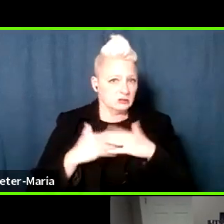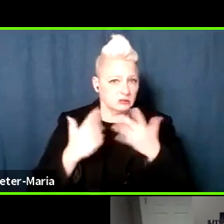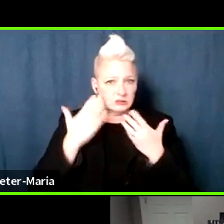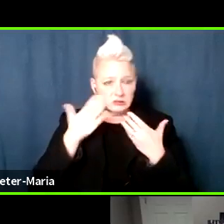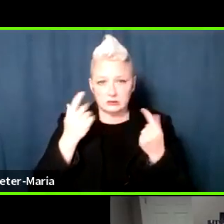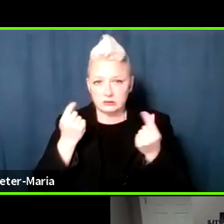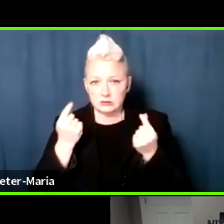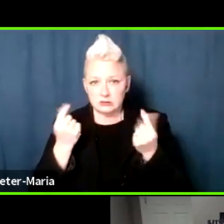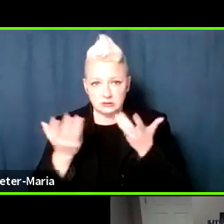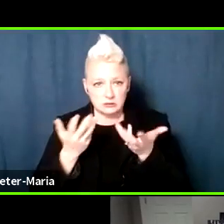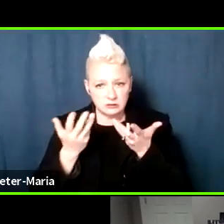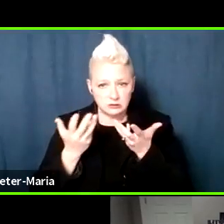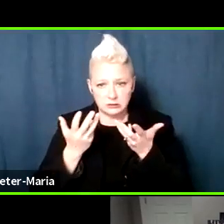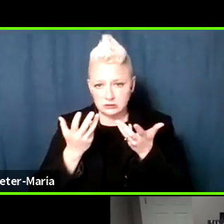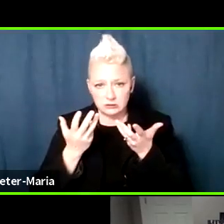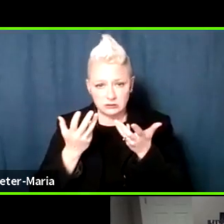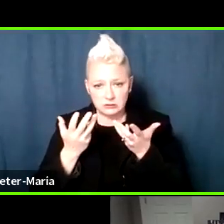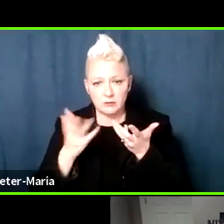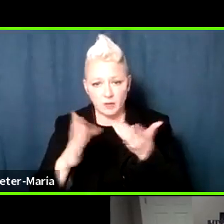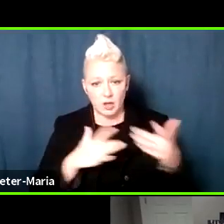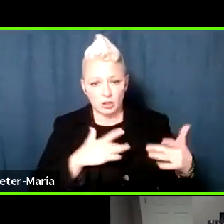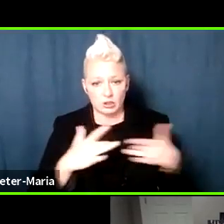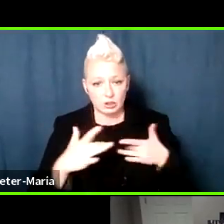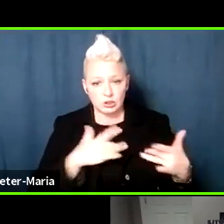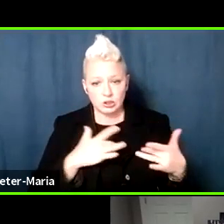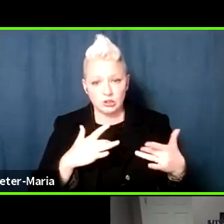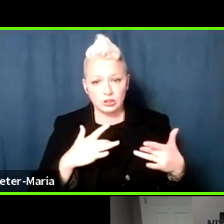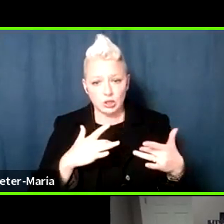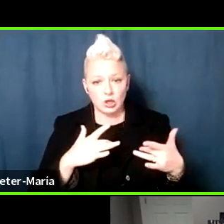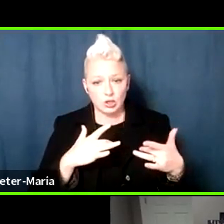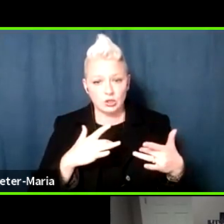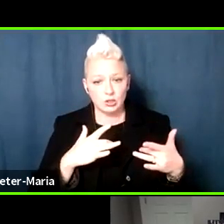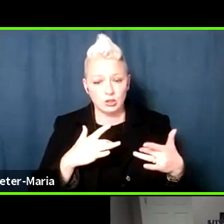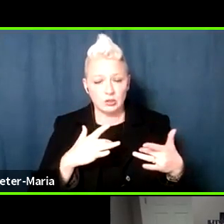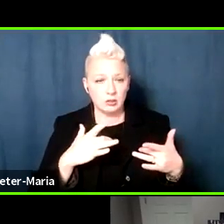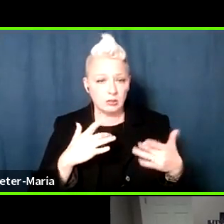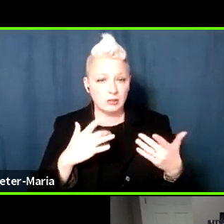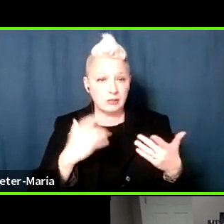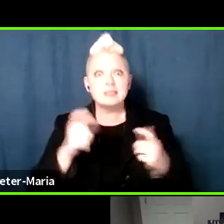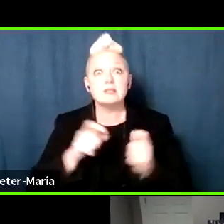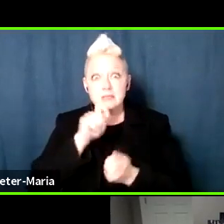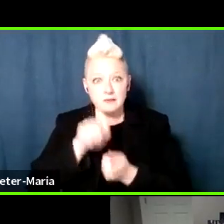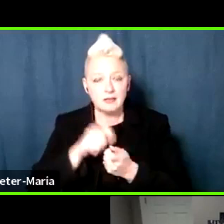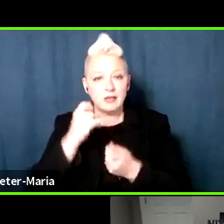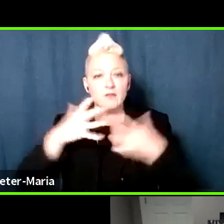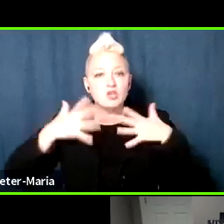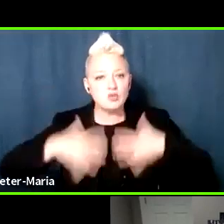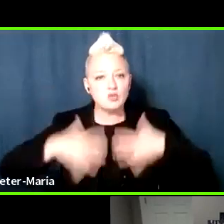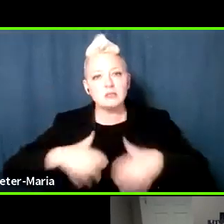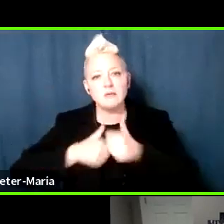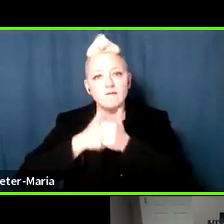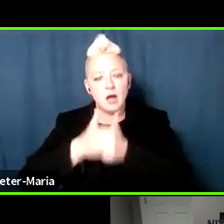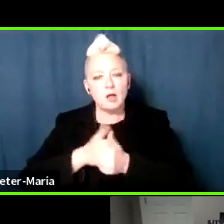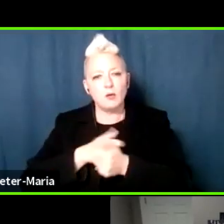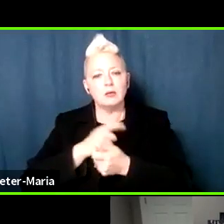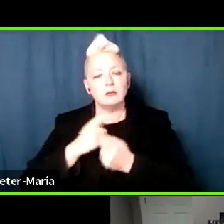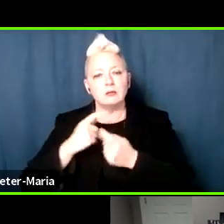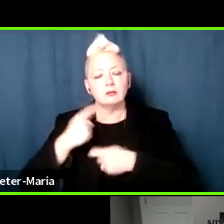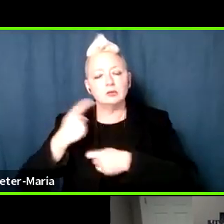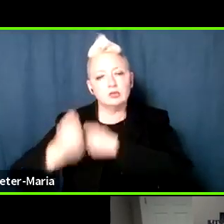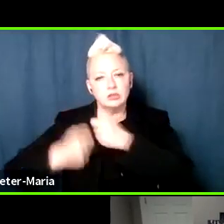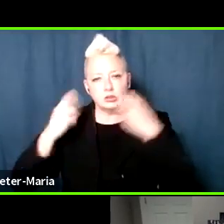what to do with it. You know, if they're concerned, particularly if they dress in a traditionally Jewish observant way, um,